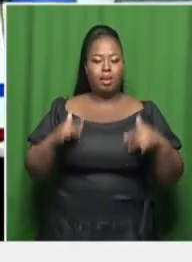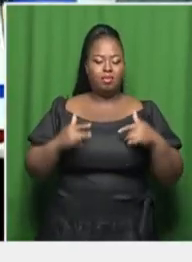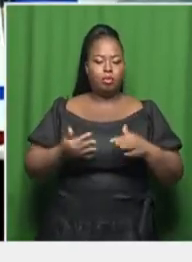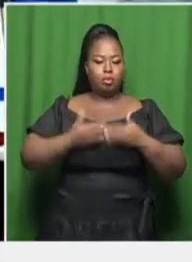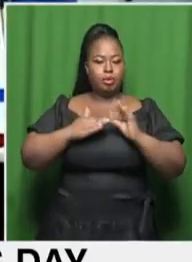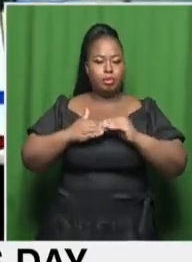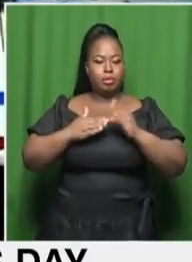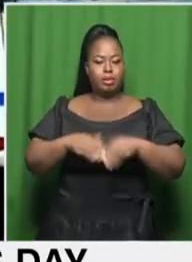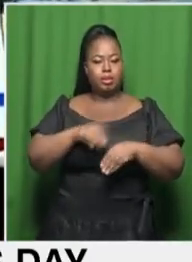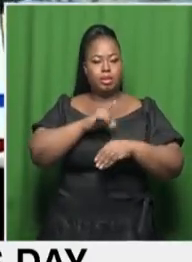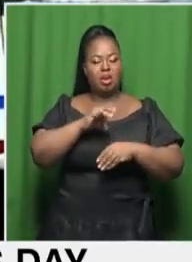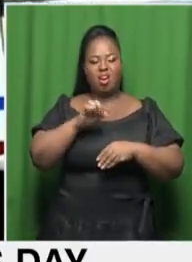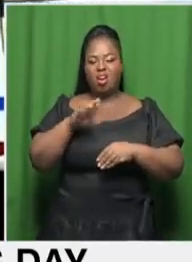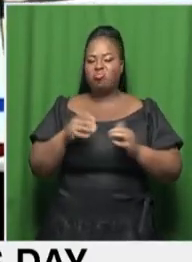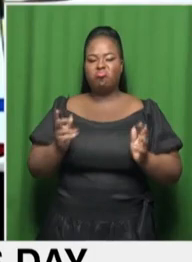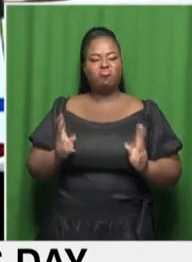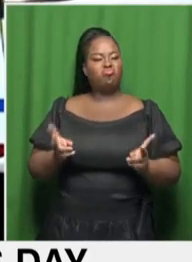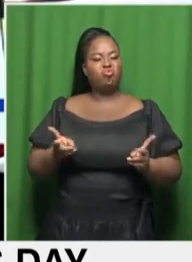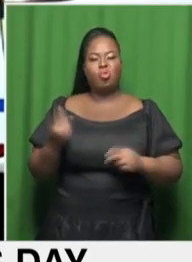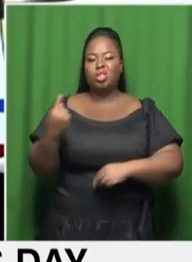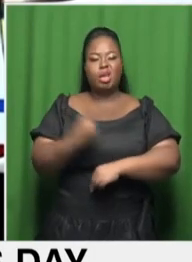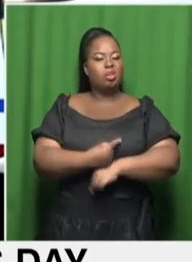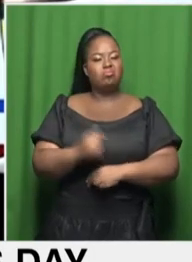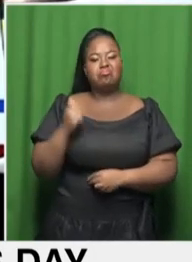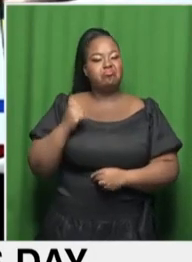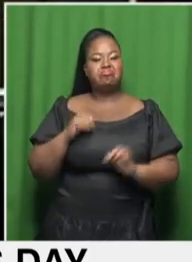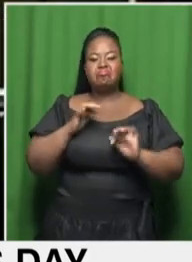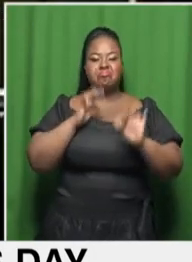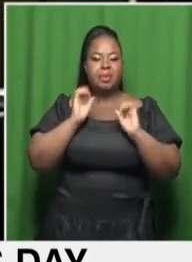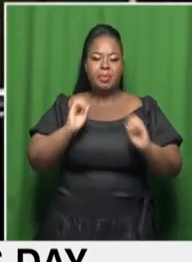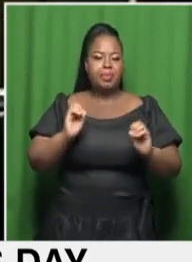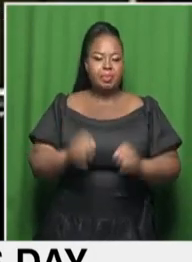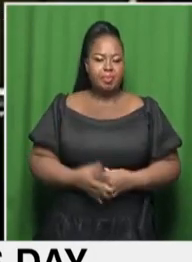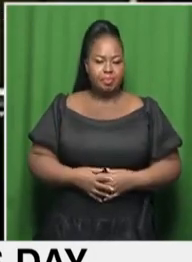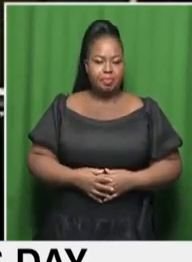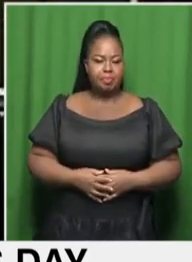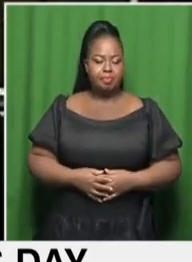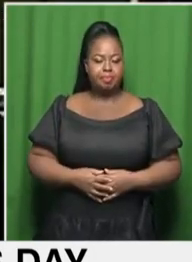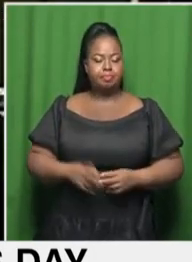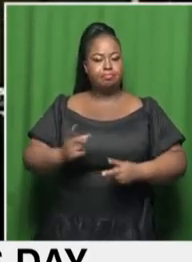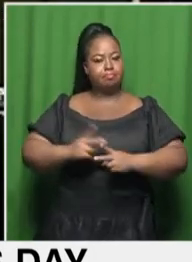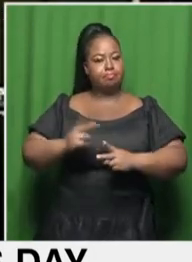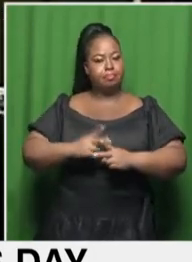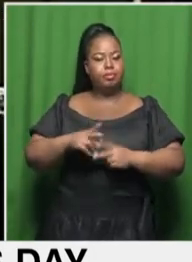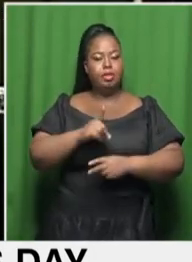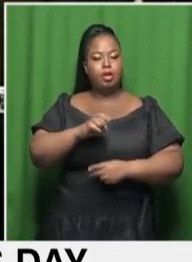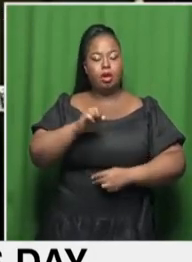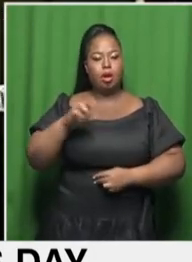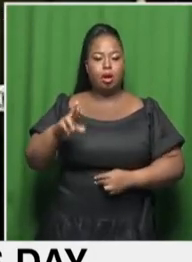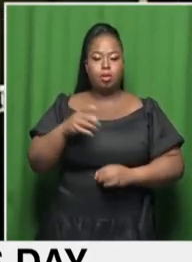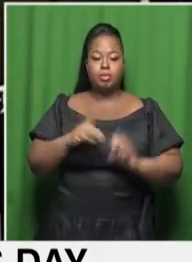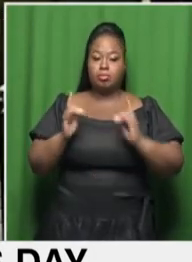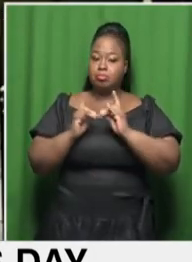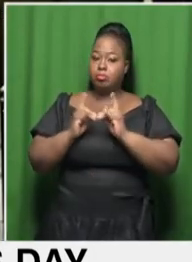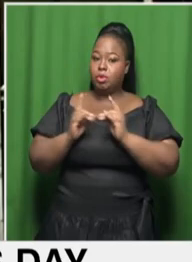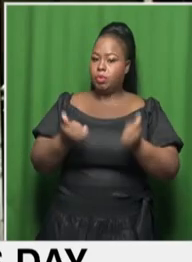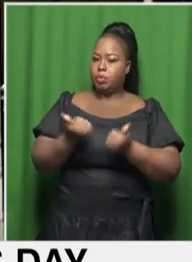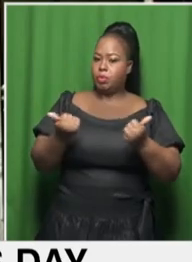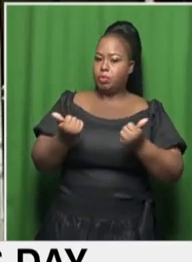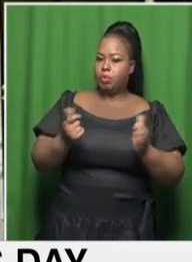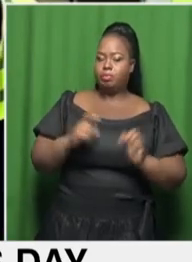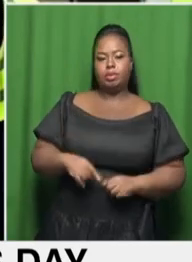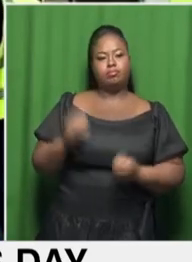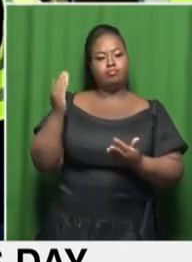residents of Da'ar went about their day's business without any sign of protest. Preparations at Da'ar West Stadium were well underway in